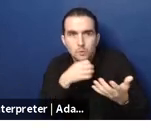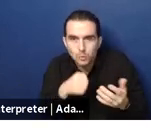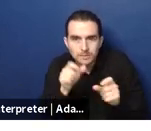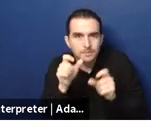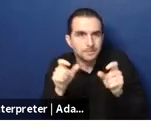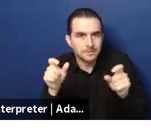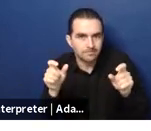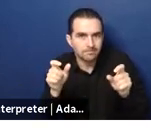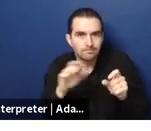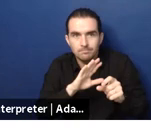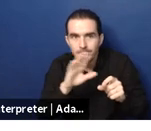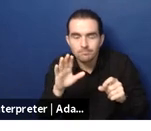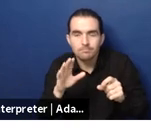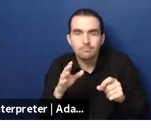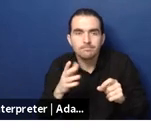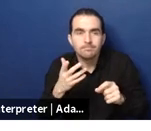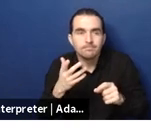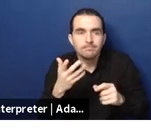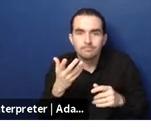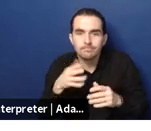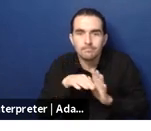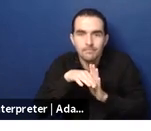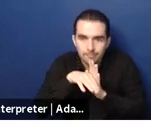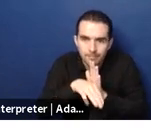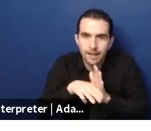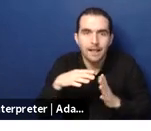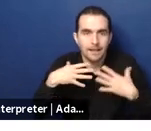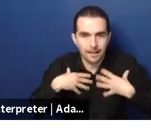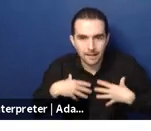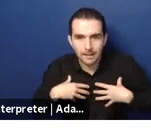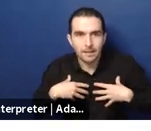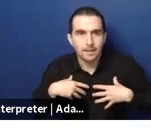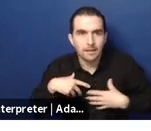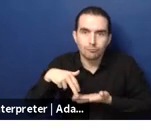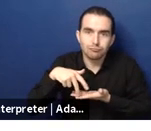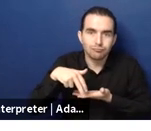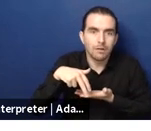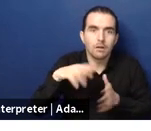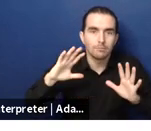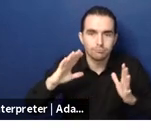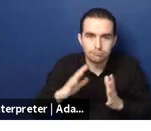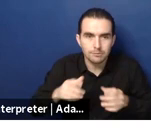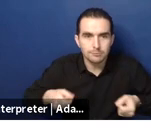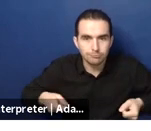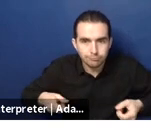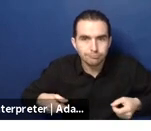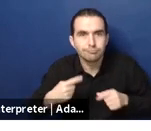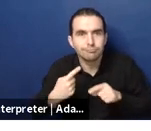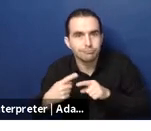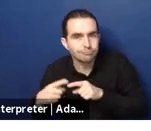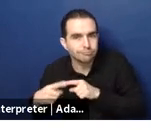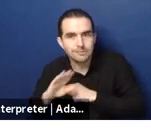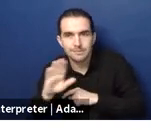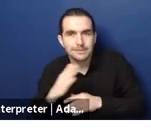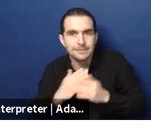that have emerged over the last sort of 10 years or so i'm going to start in the same country as uh kunsoang it's where i'm